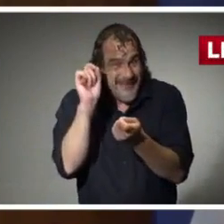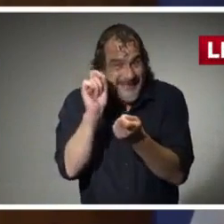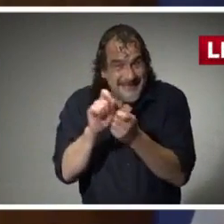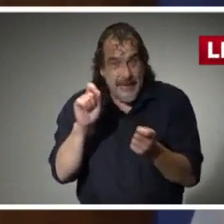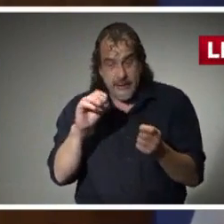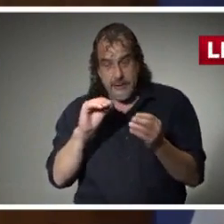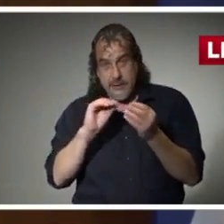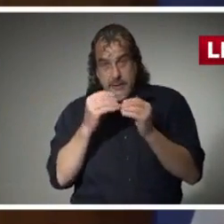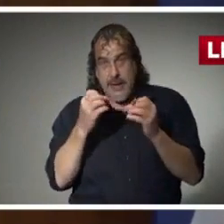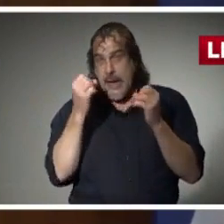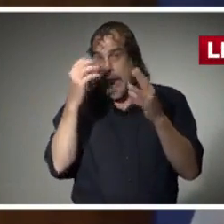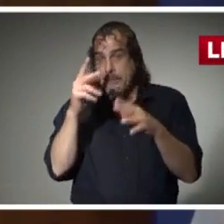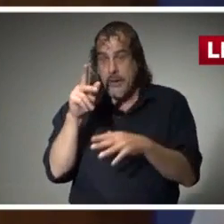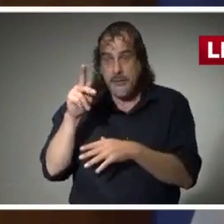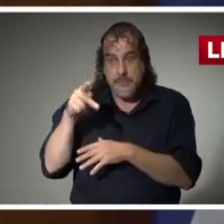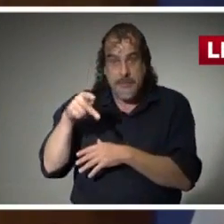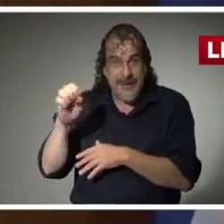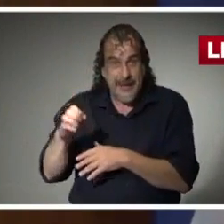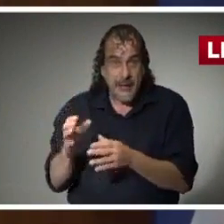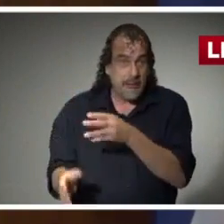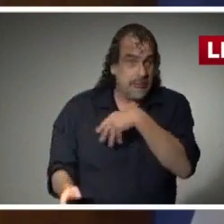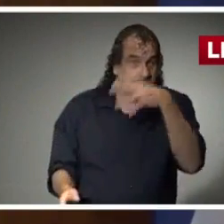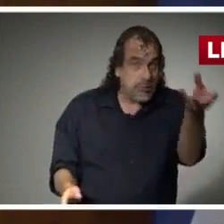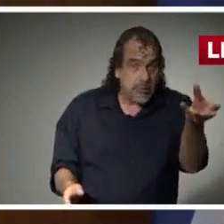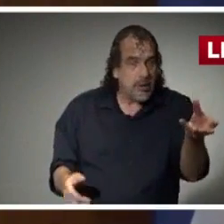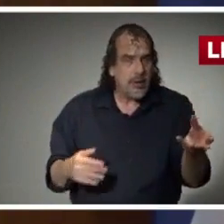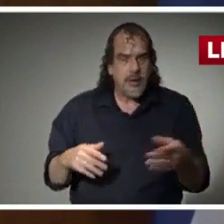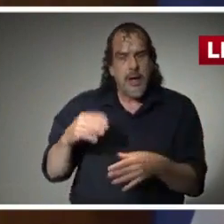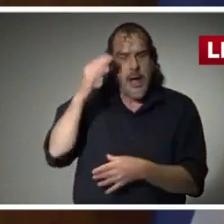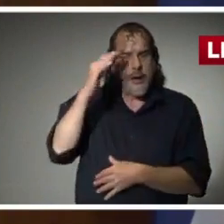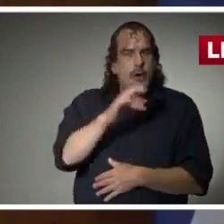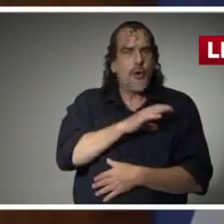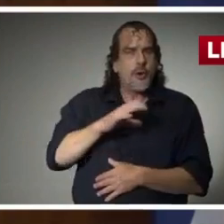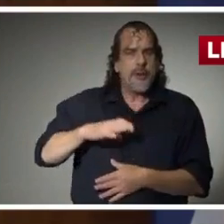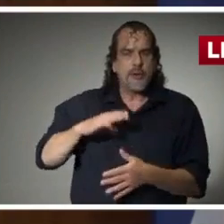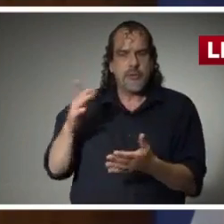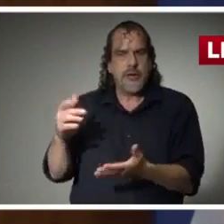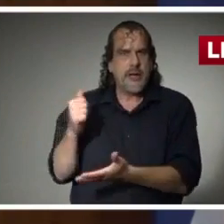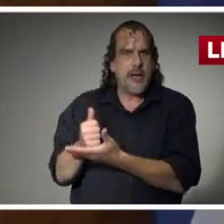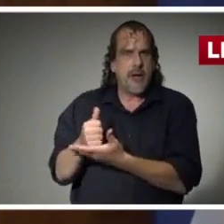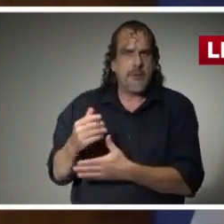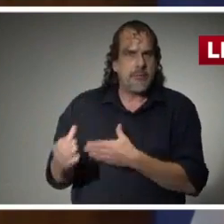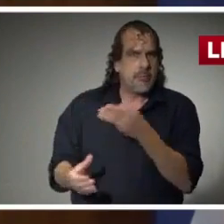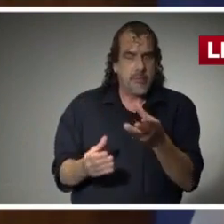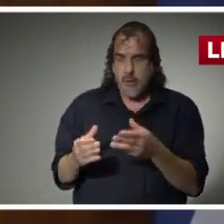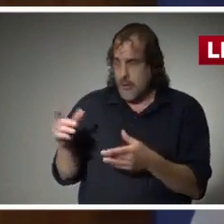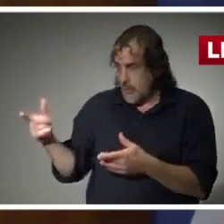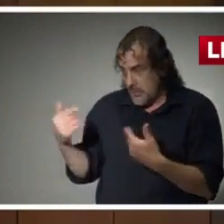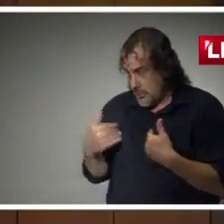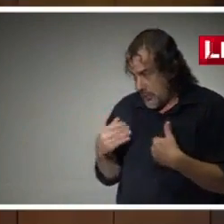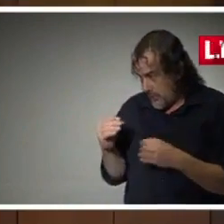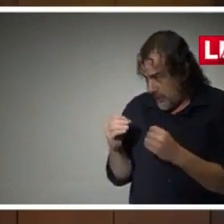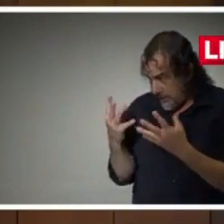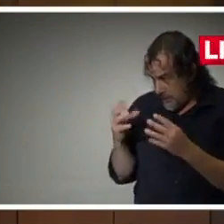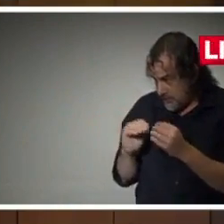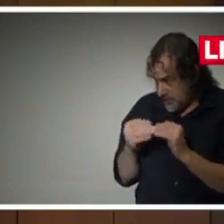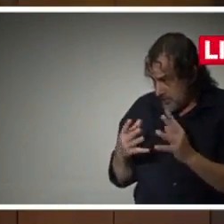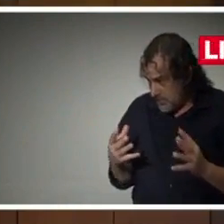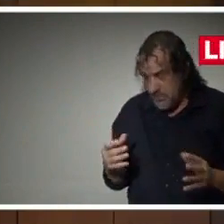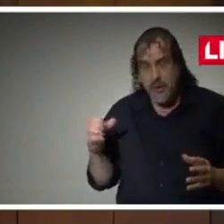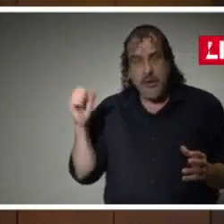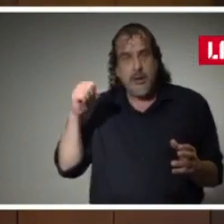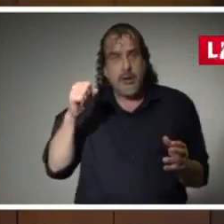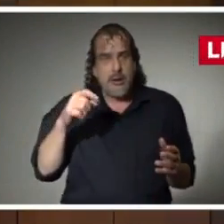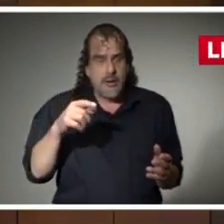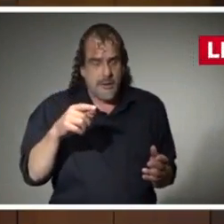exactly how much was sent. I just know that Commissioner Gibson and his team have been delivering. Do you have any specifics on that? Dr. Michelle? Yes, sir, Governor.